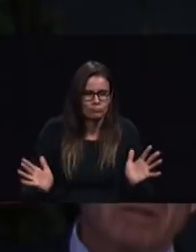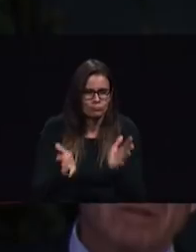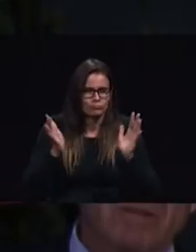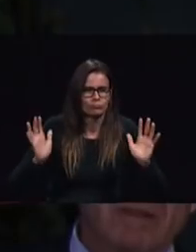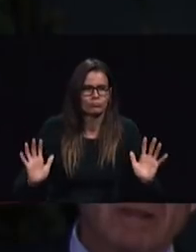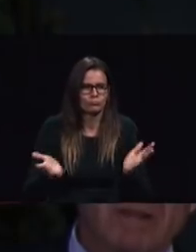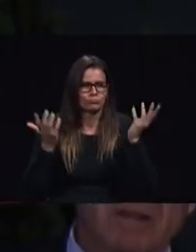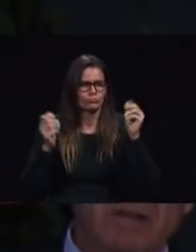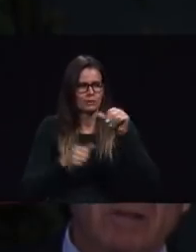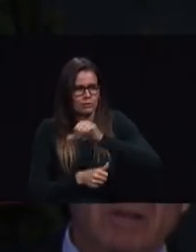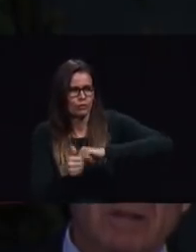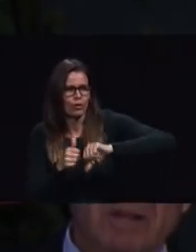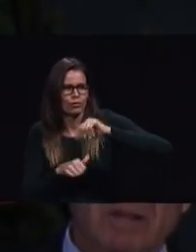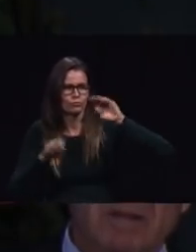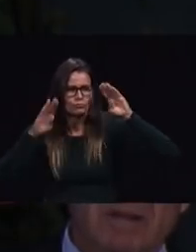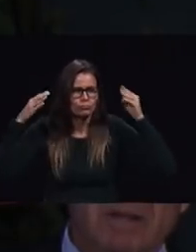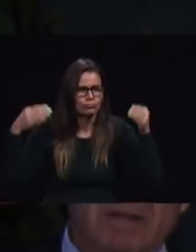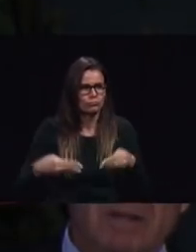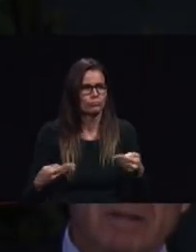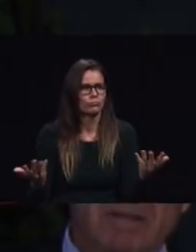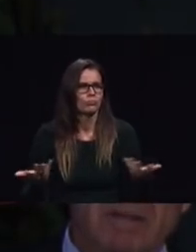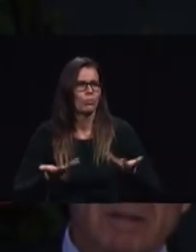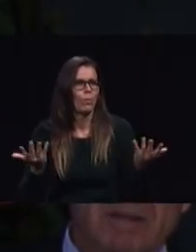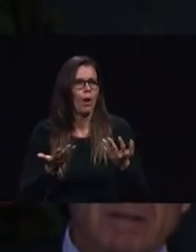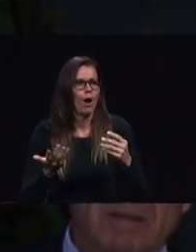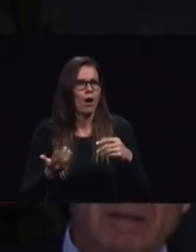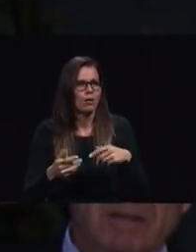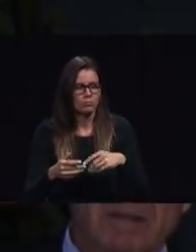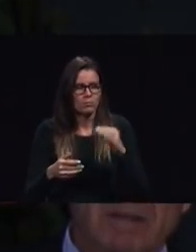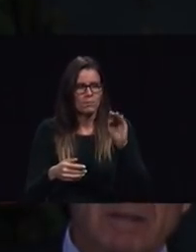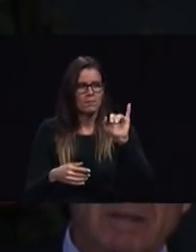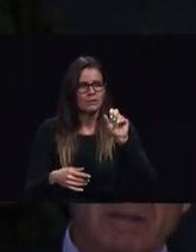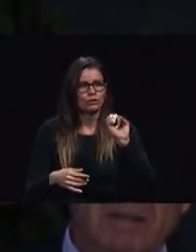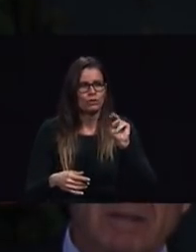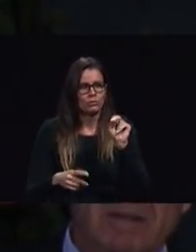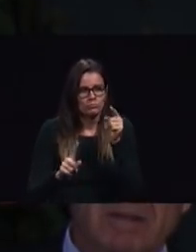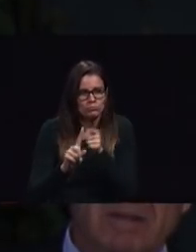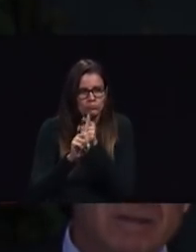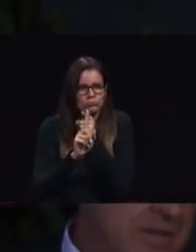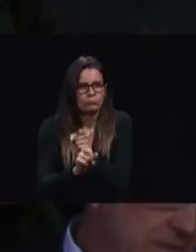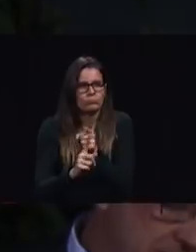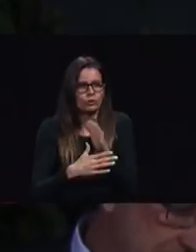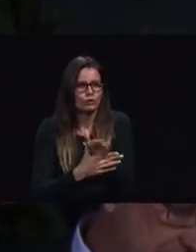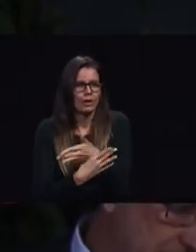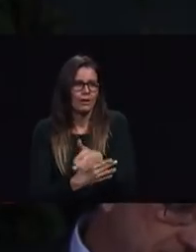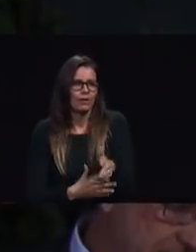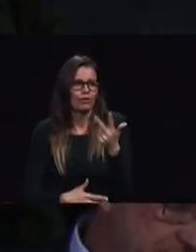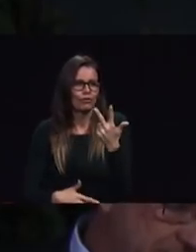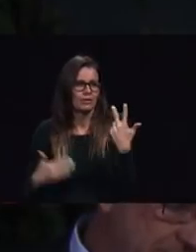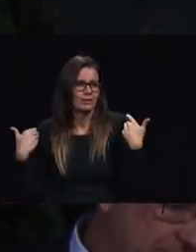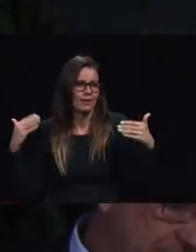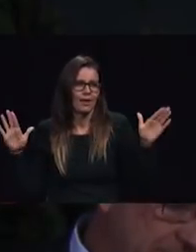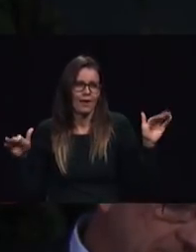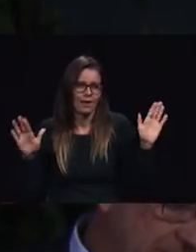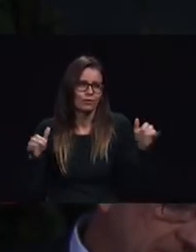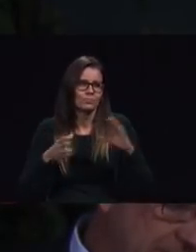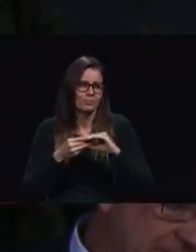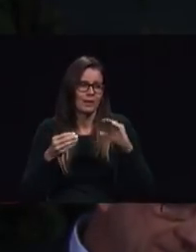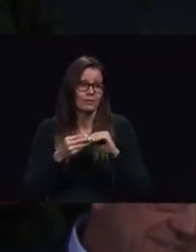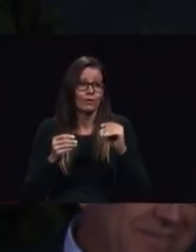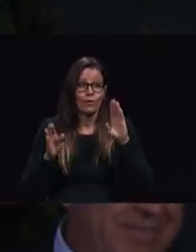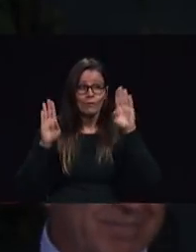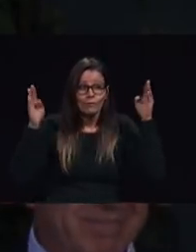at the mission of sharing the three angels messages focusing on Christ and his righteousness